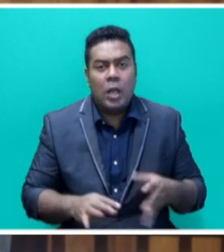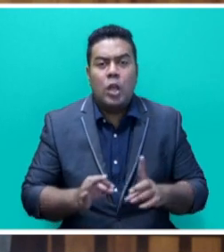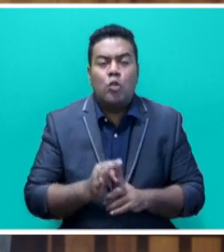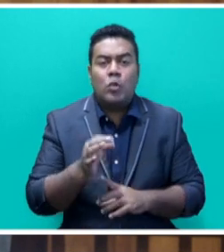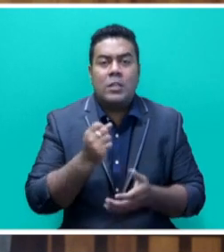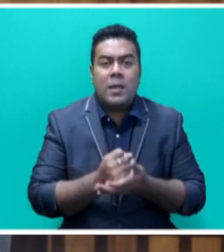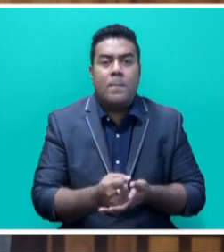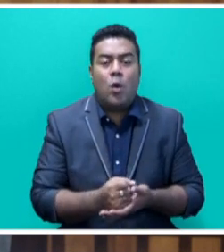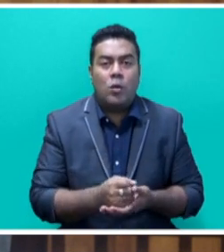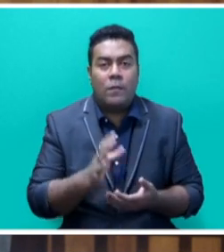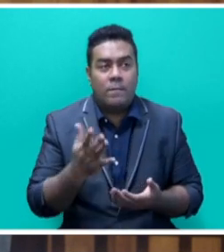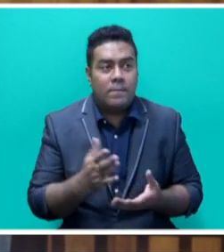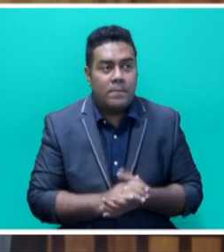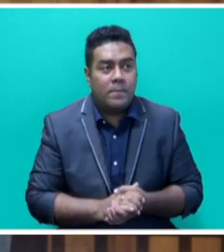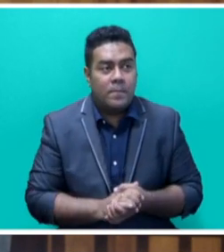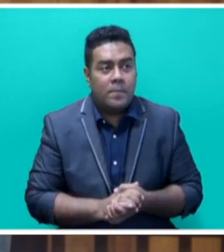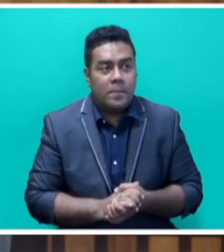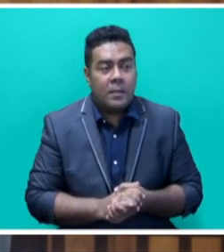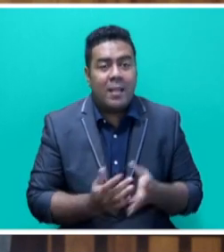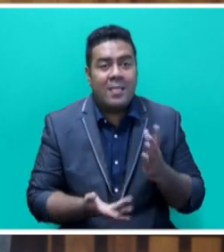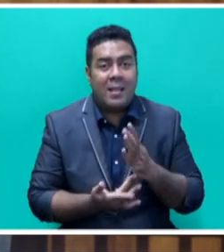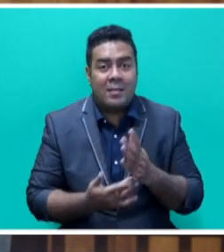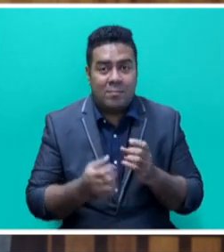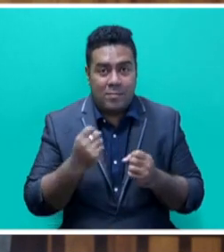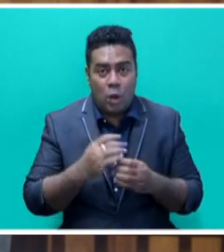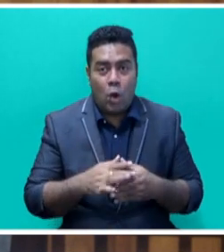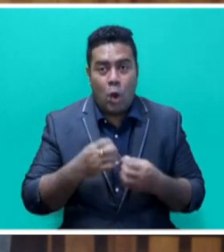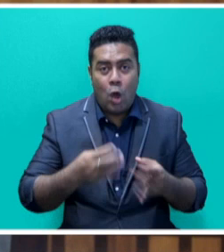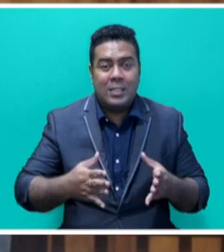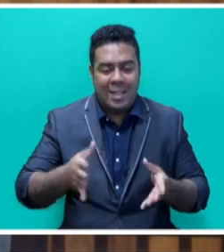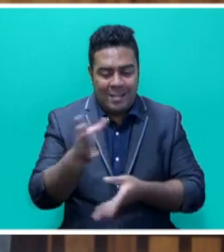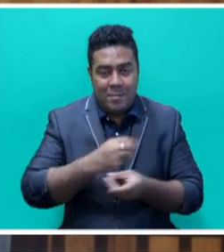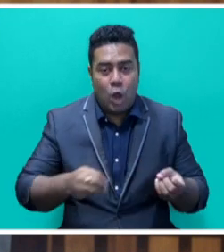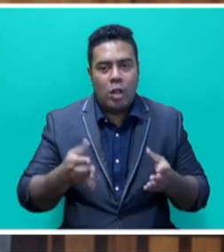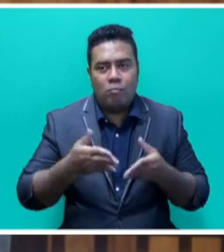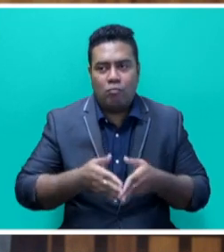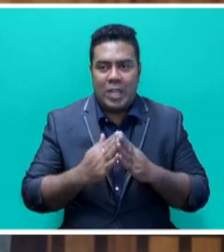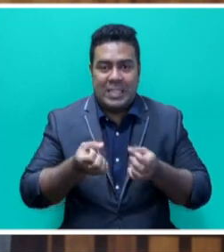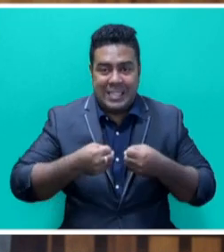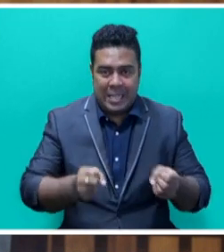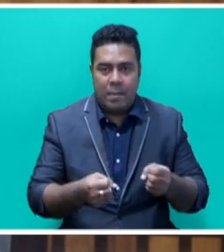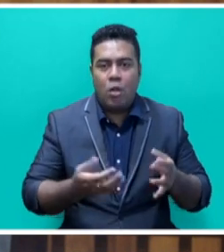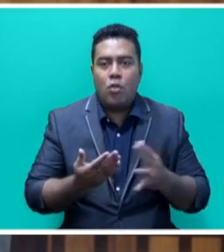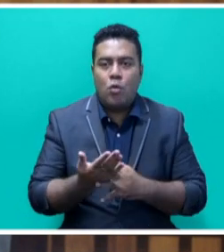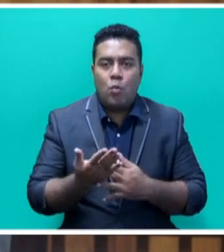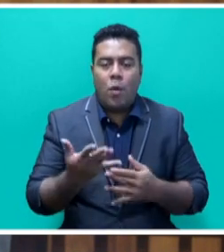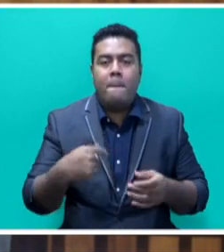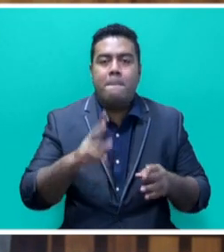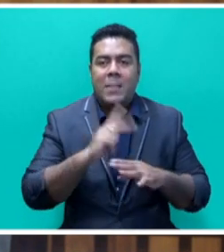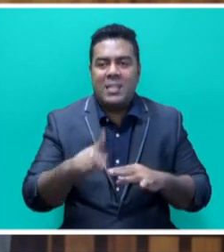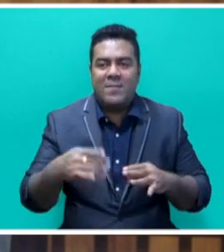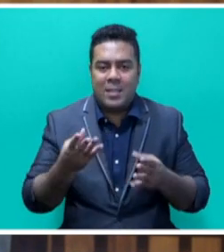support for Santiago network of technical experts on loss and damage and dedicated assistance through the network to Pacific SIDS.